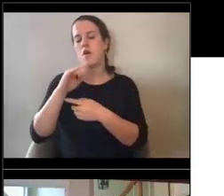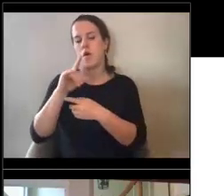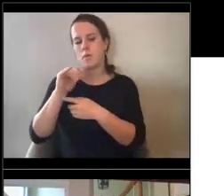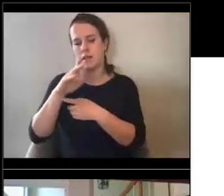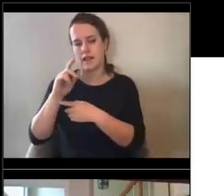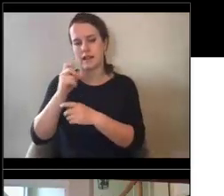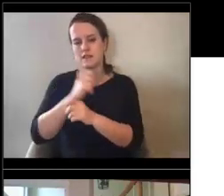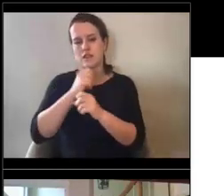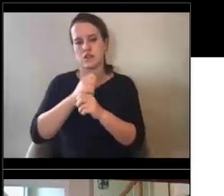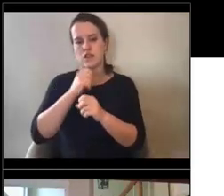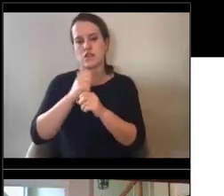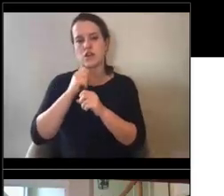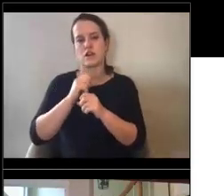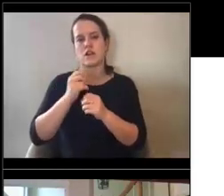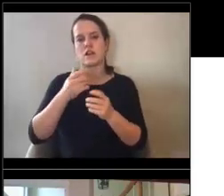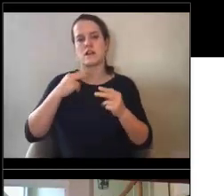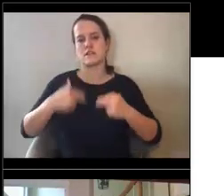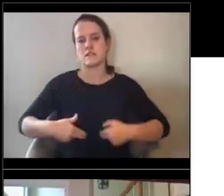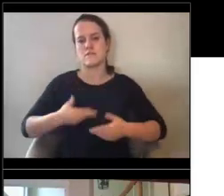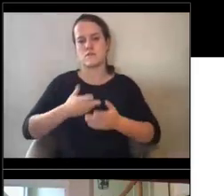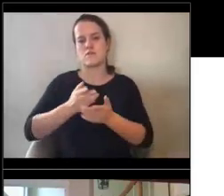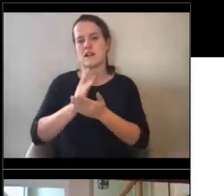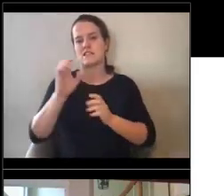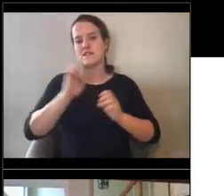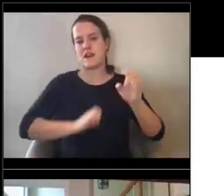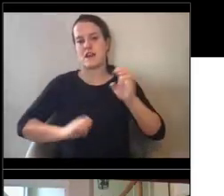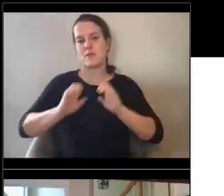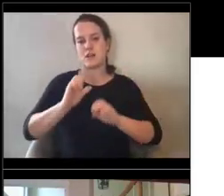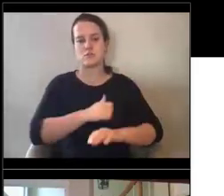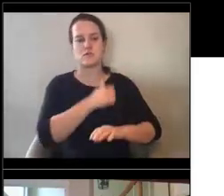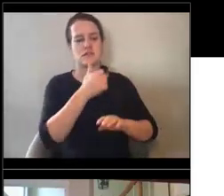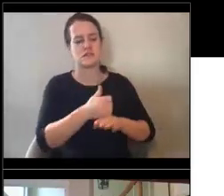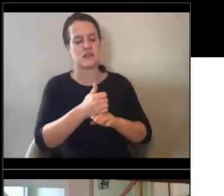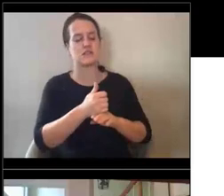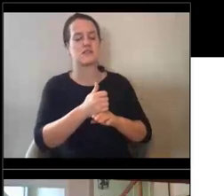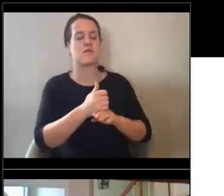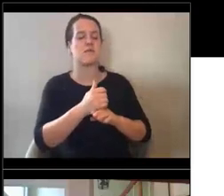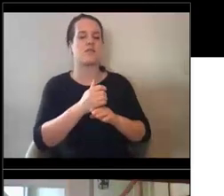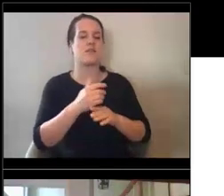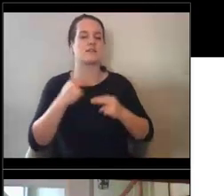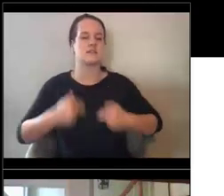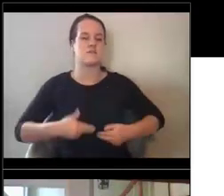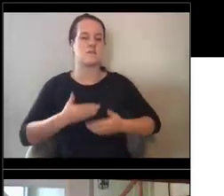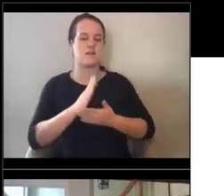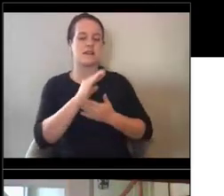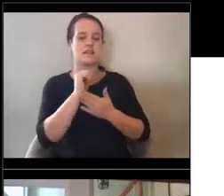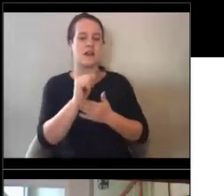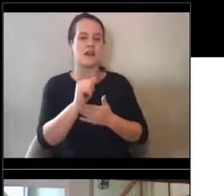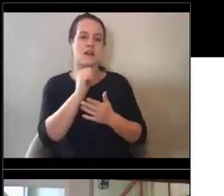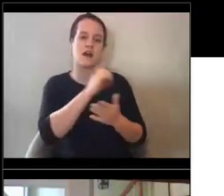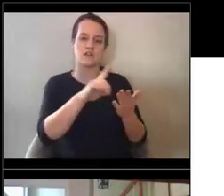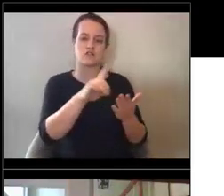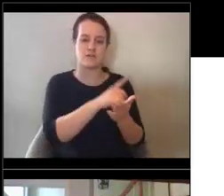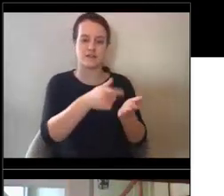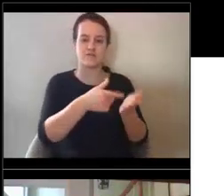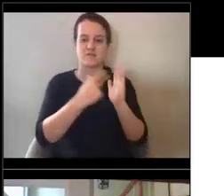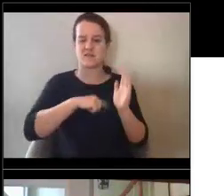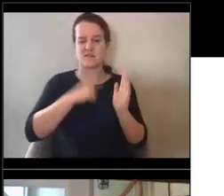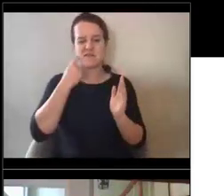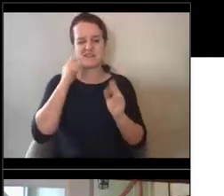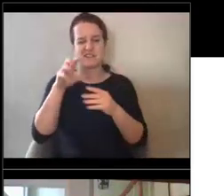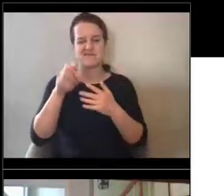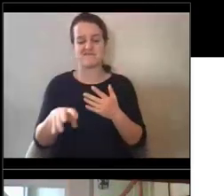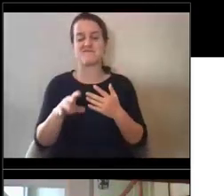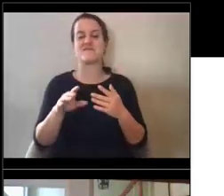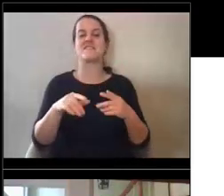which sets forth the civil rights and non-discrimination requirements I discussed earlier. It's now